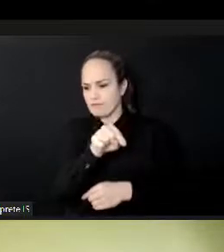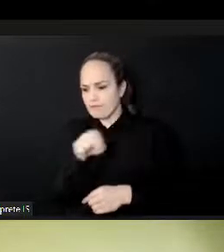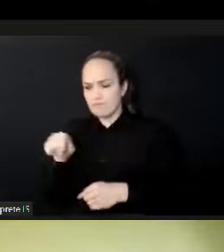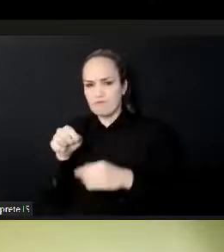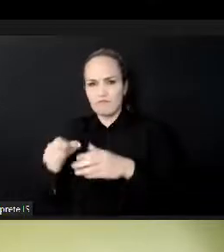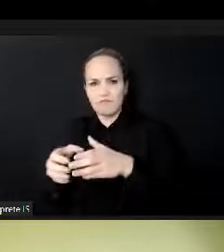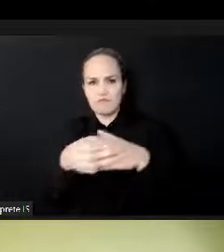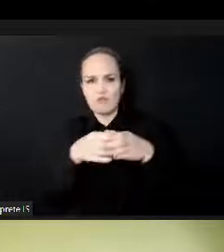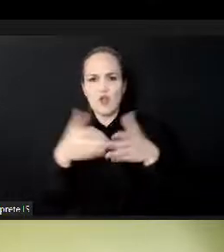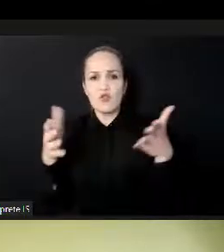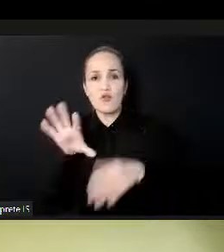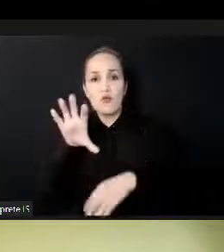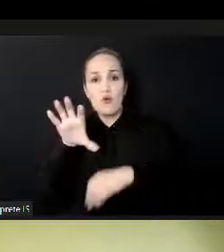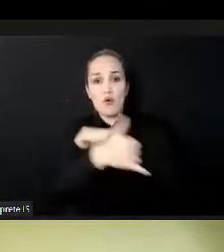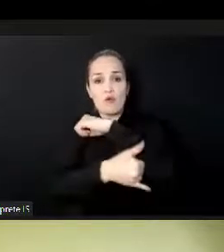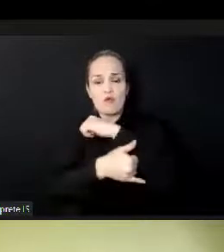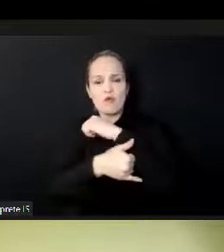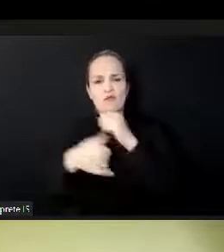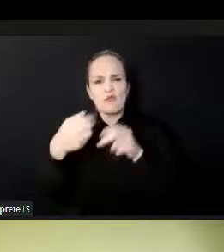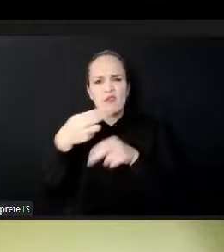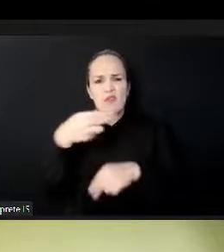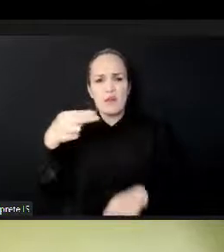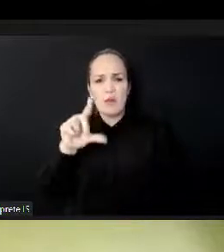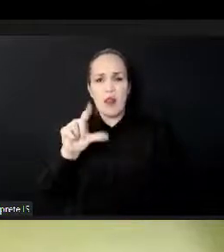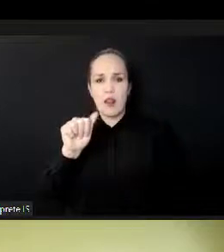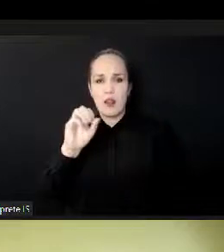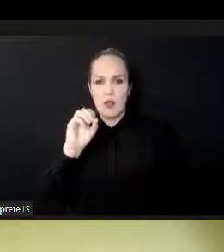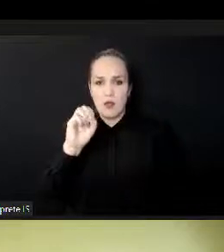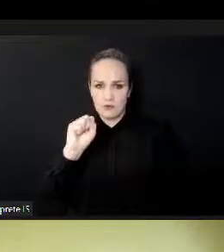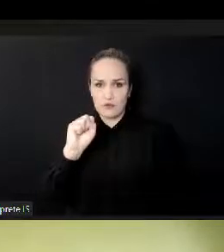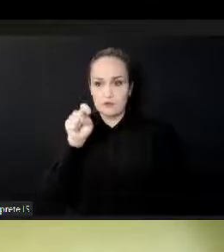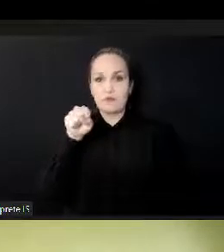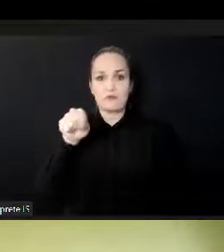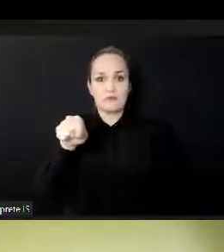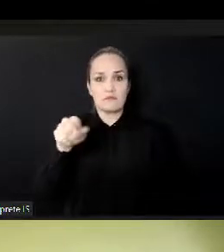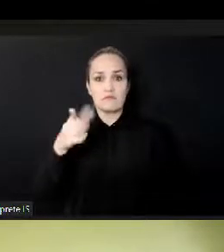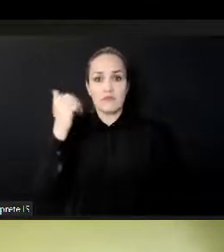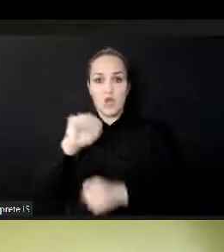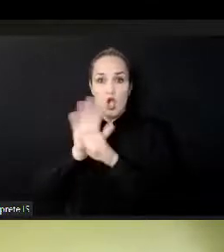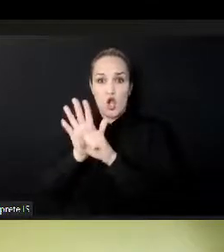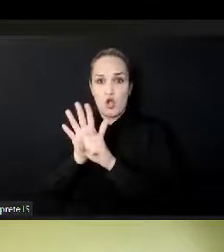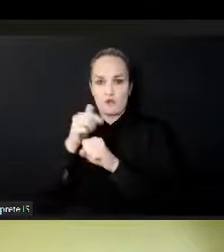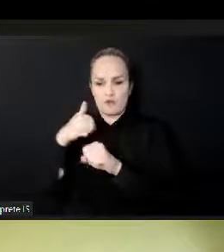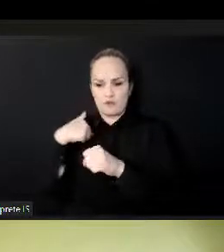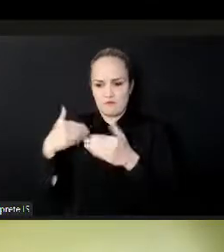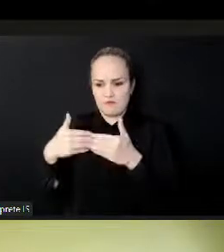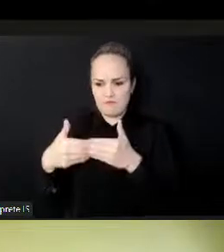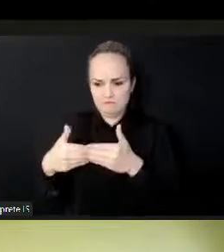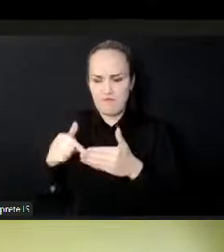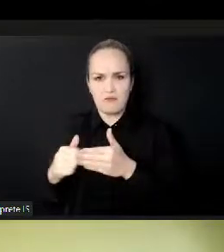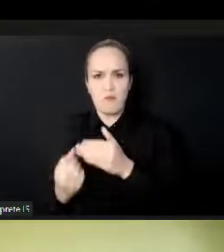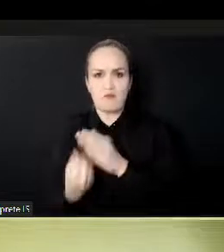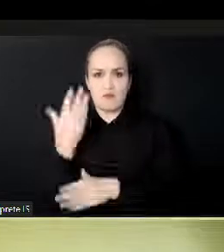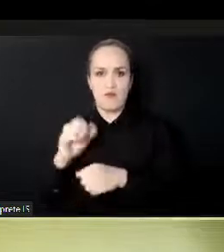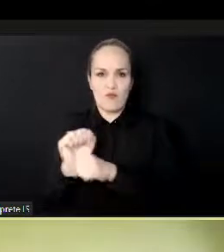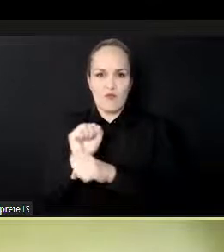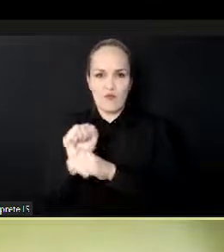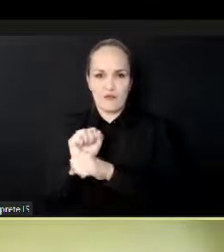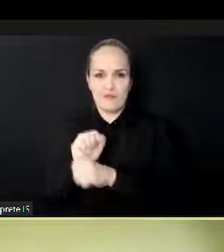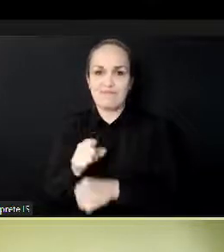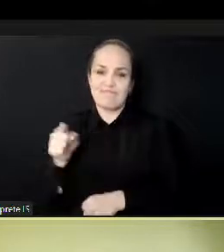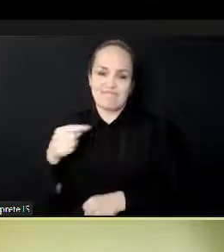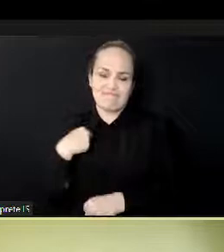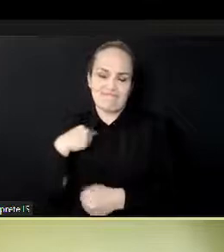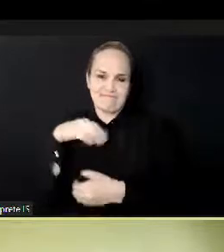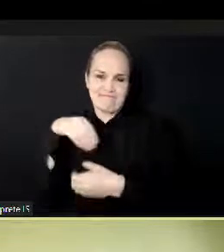Shane. And Maureen. Thank you very much, the organizers, for inviting